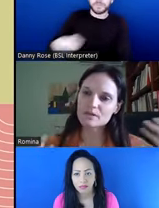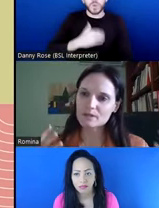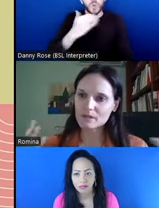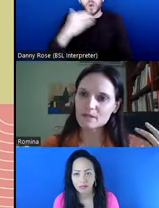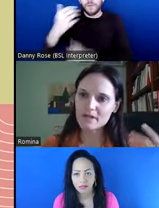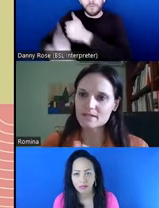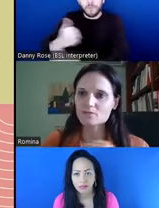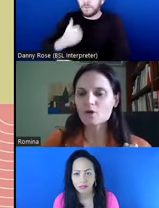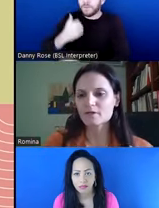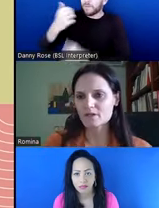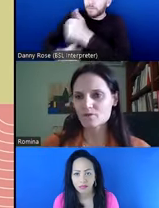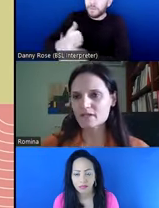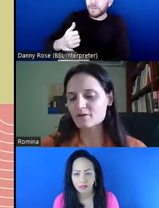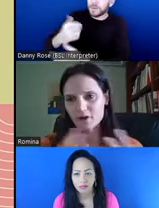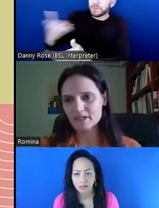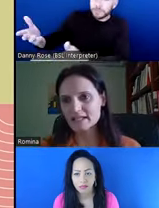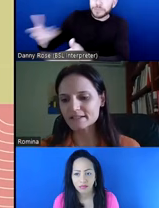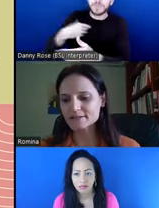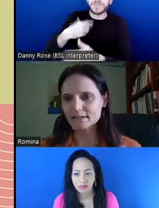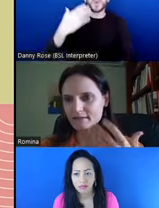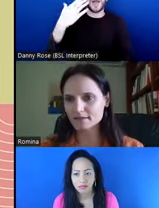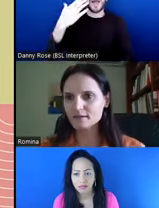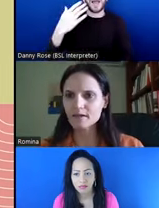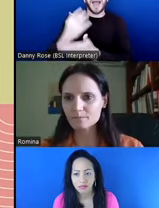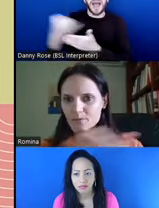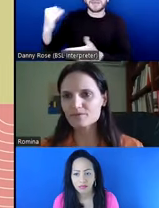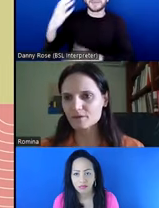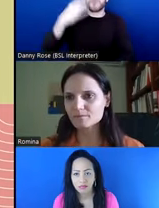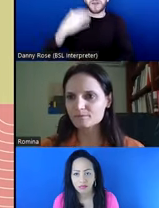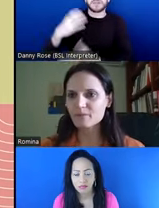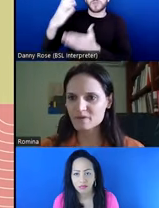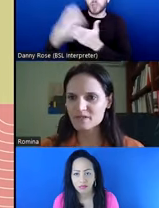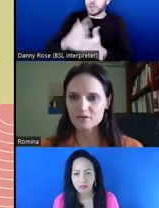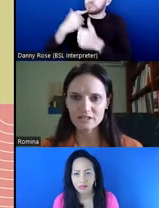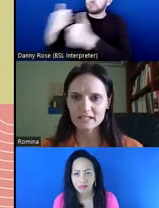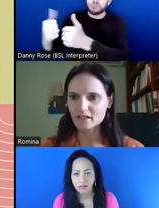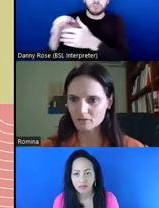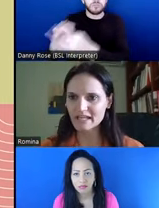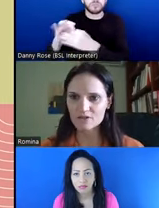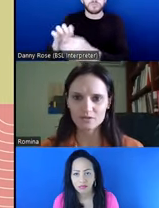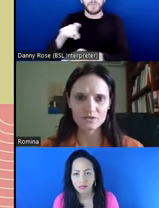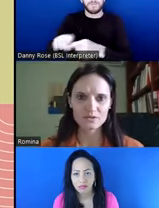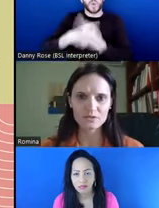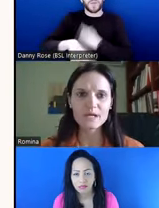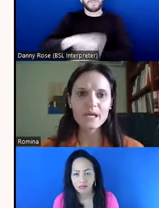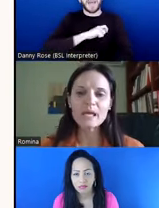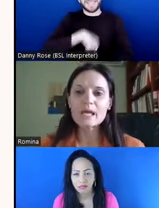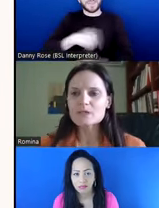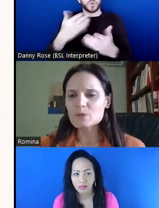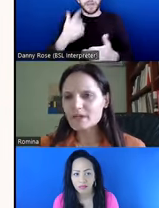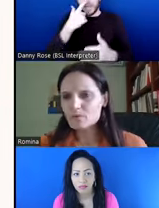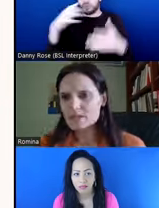these issues that the anti-racism charter has raised are very salient, and I think most of our members here today can relate to those issues.